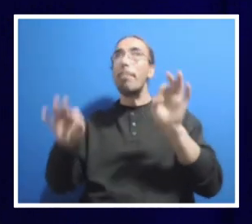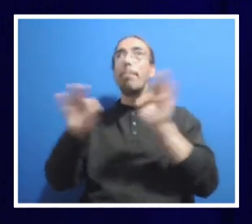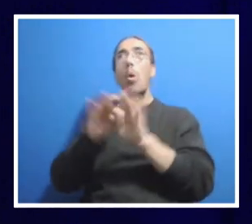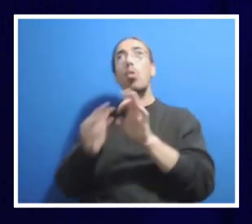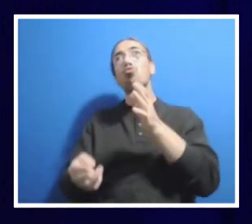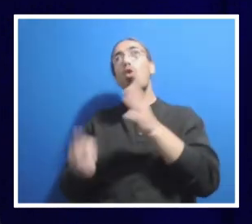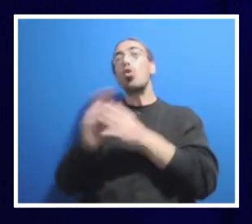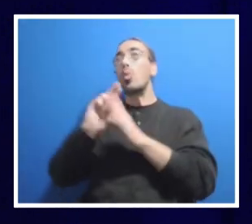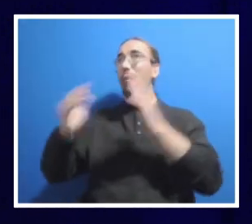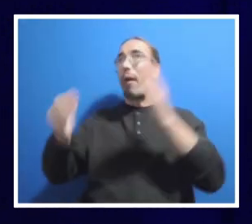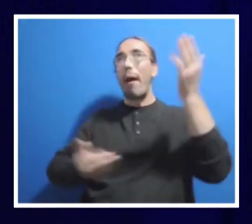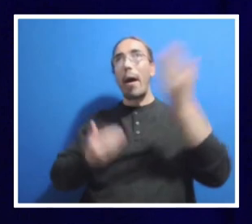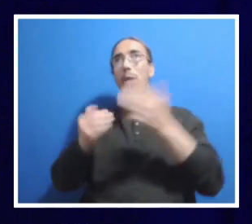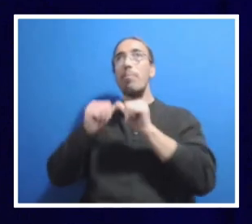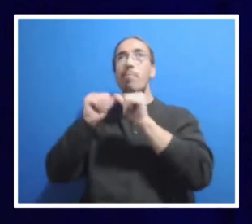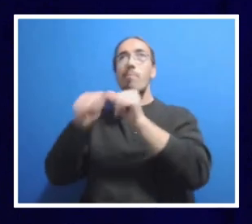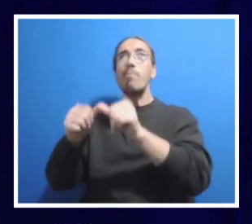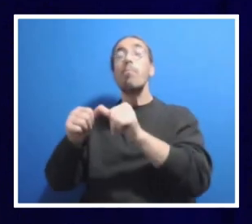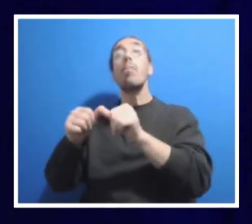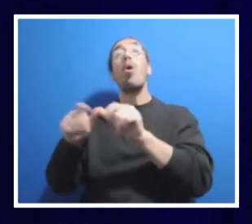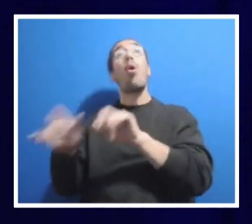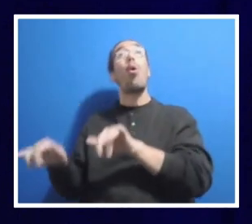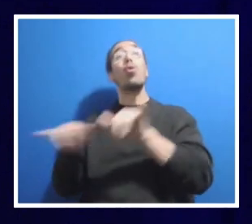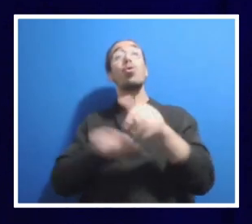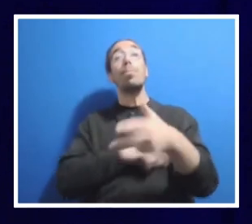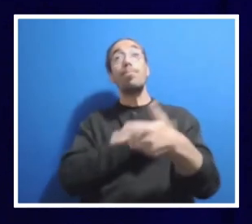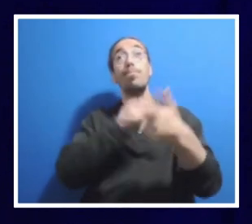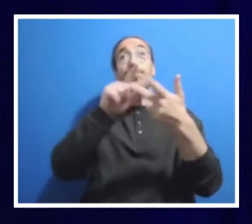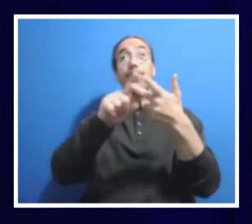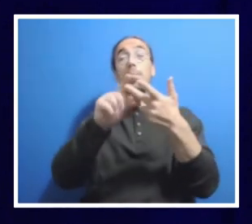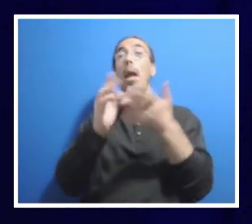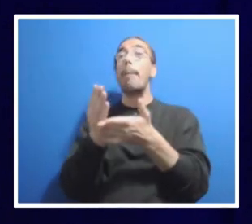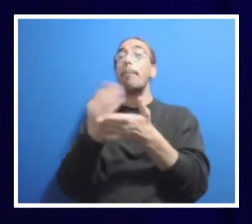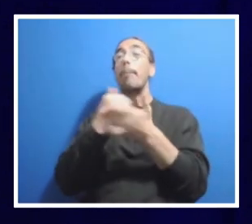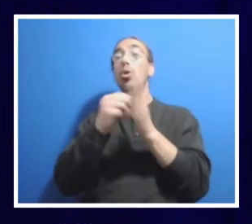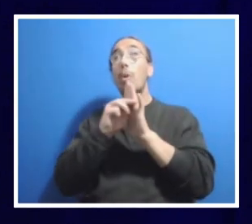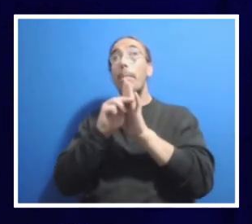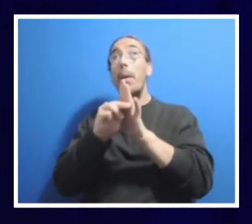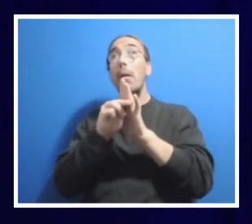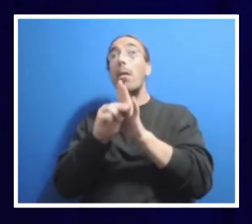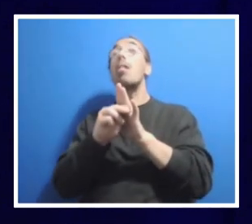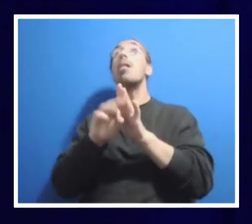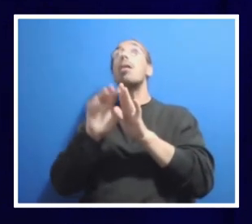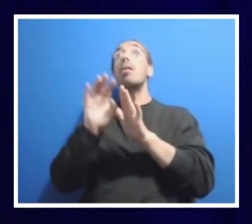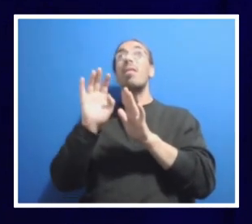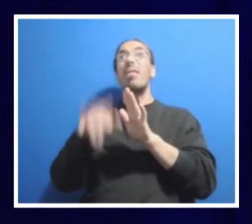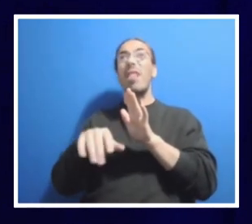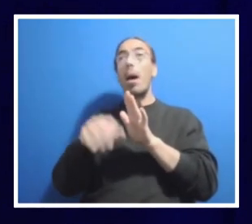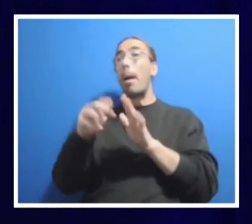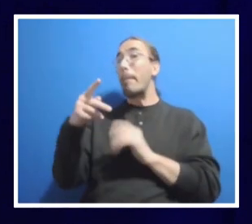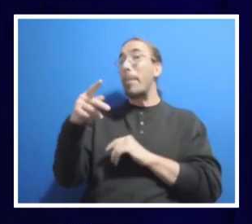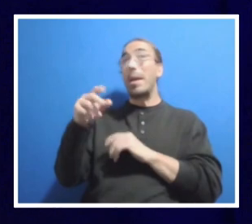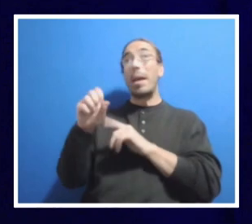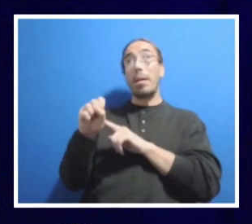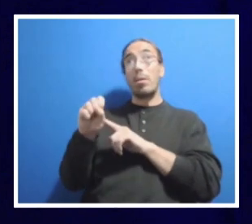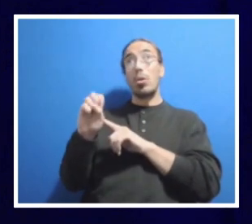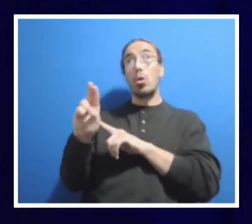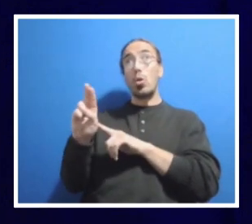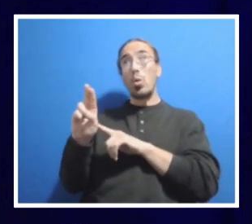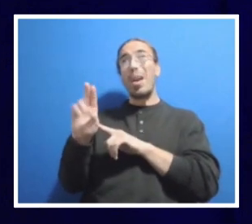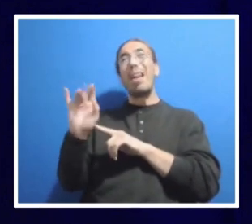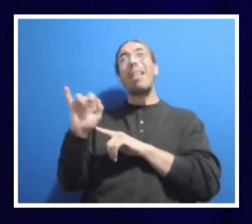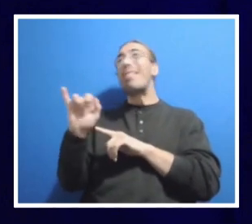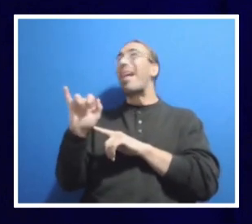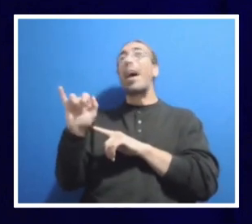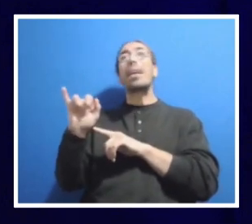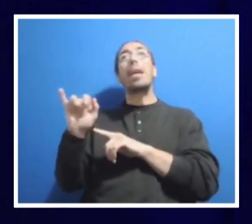part that I want to mention is our budget model. And that is the fact that Penn State, as I look at it, is like a house, a